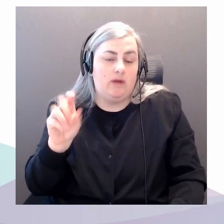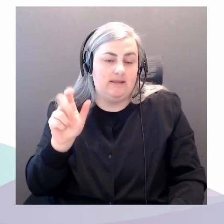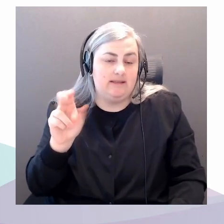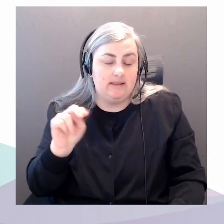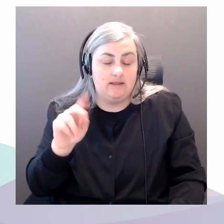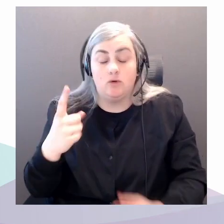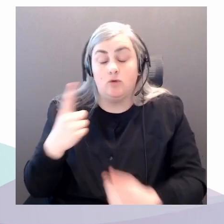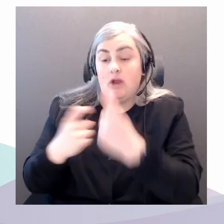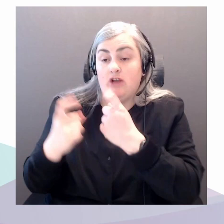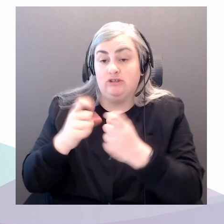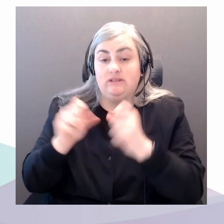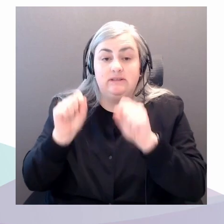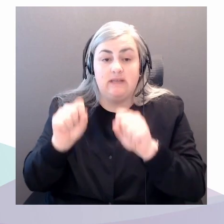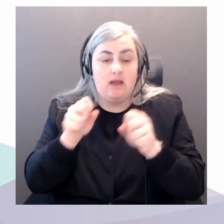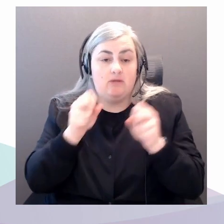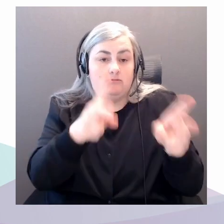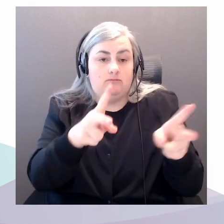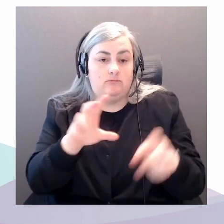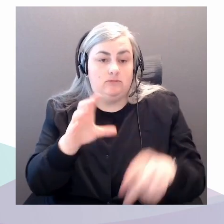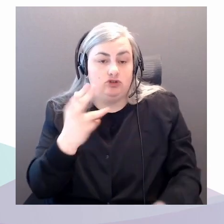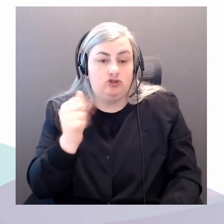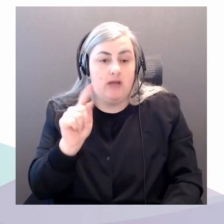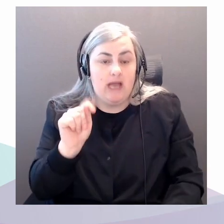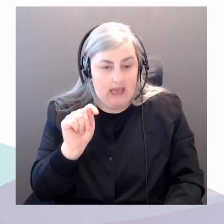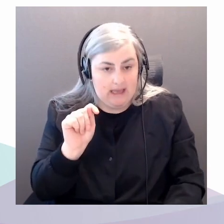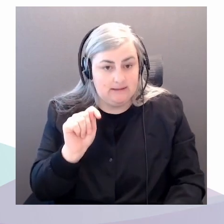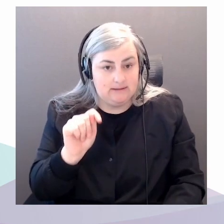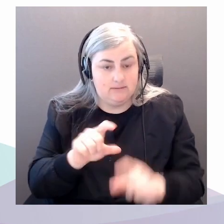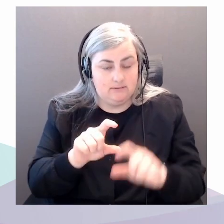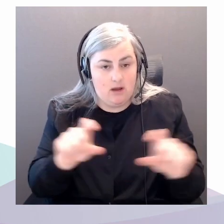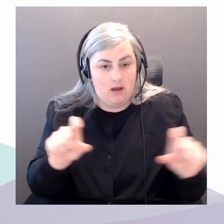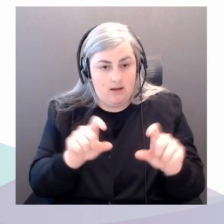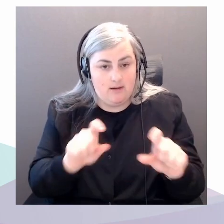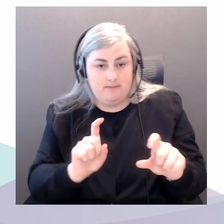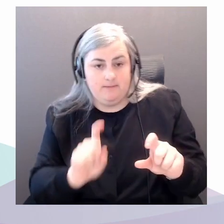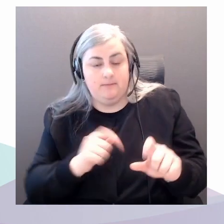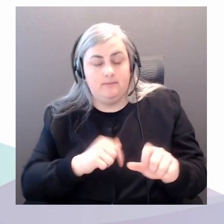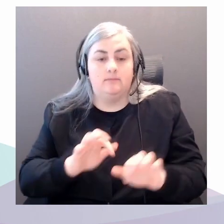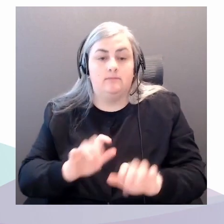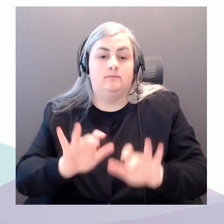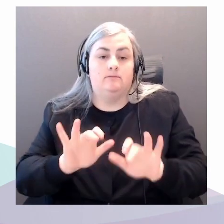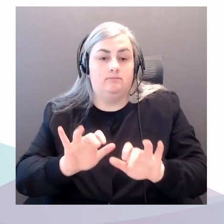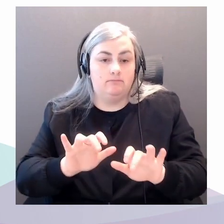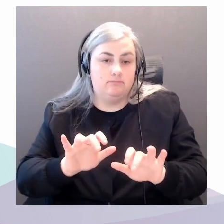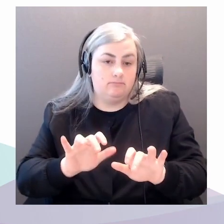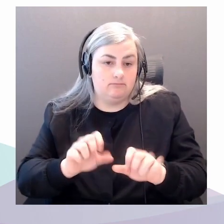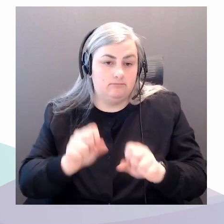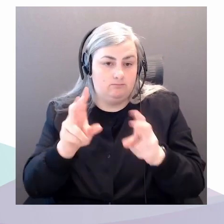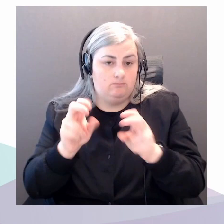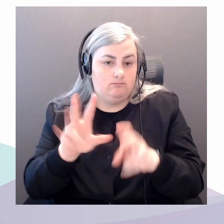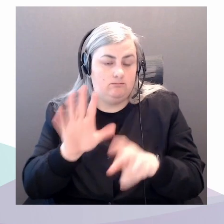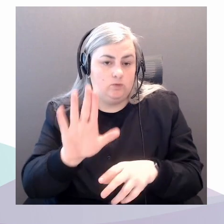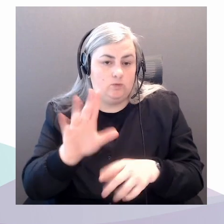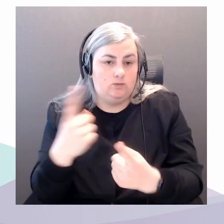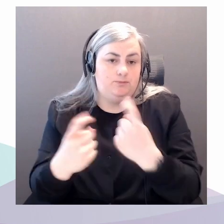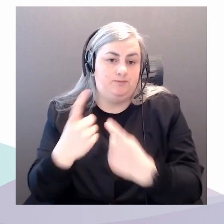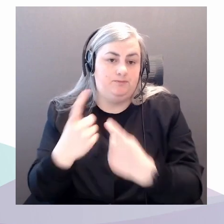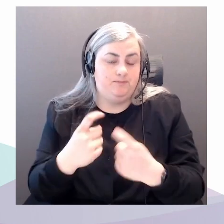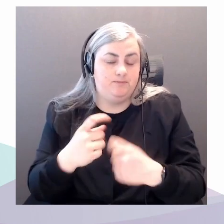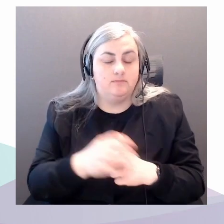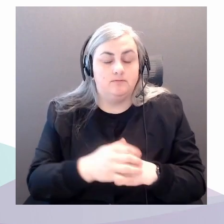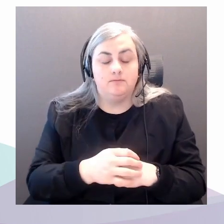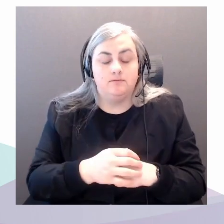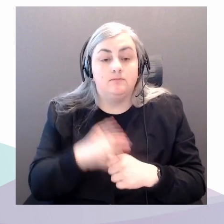and answer box at the bottom of your screen. Dr. can also participate in the conversation on Twitter